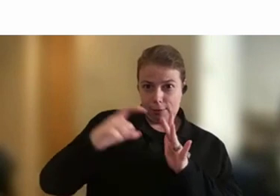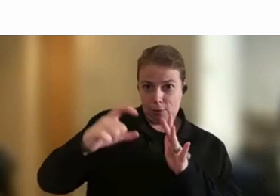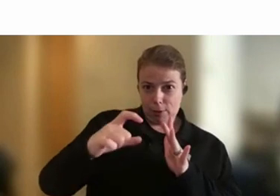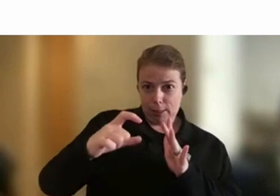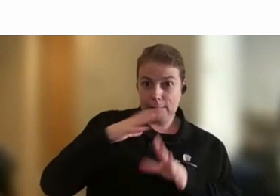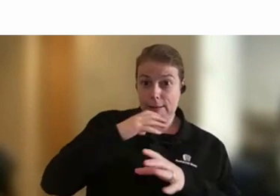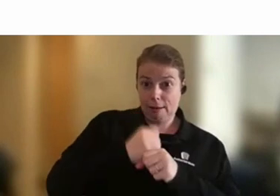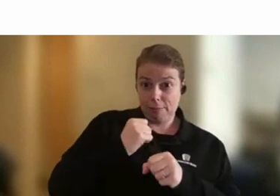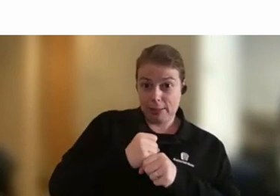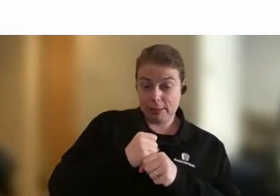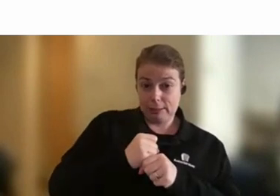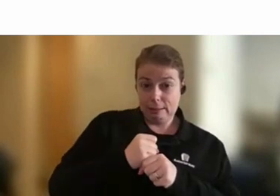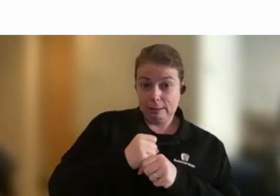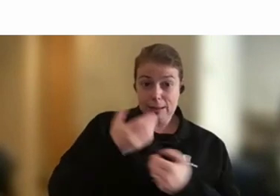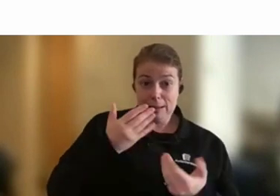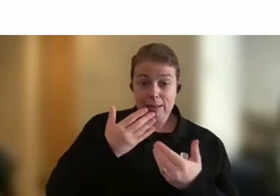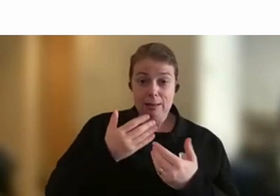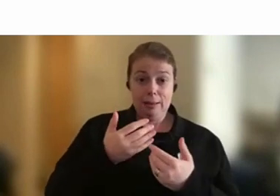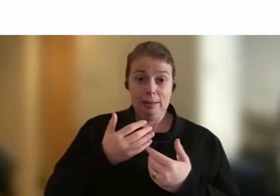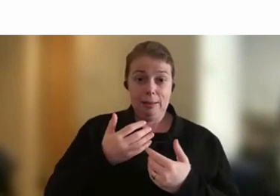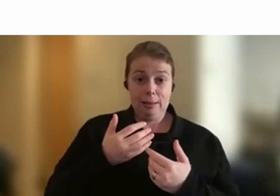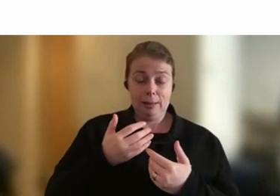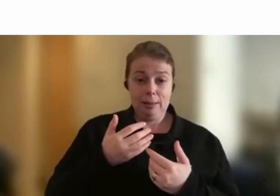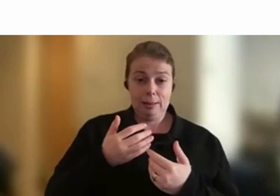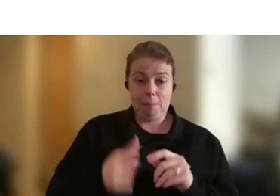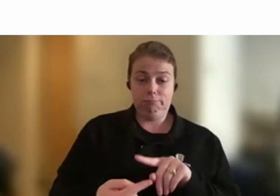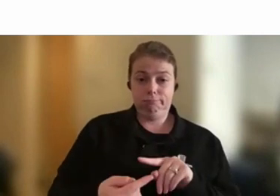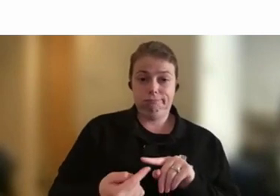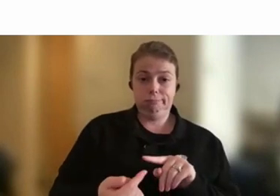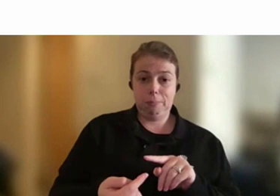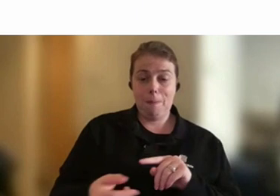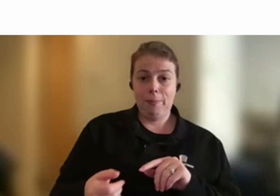than anyone back in Rome, as I used to call it, Canberra.